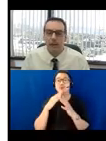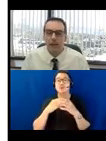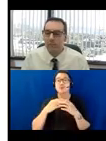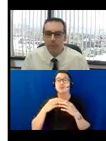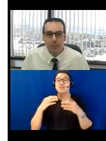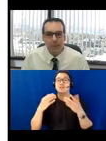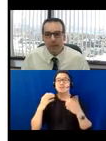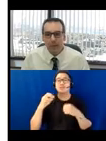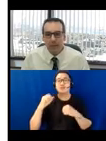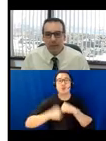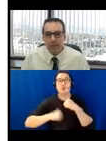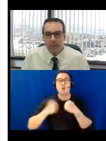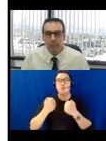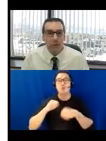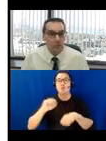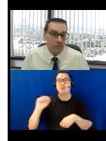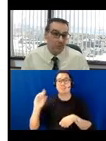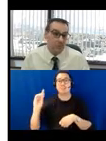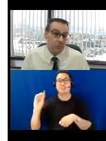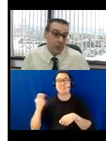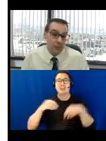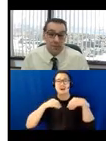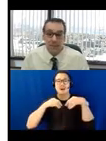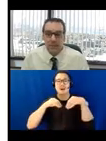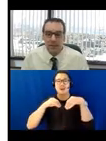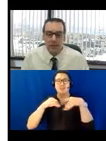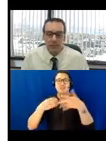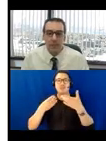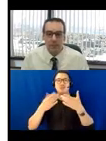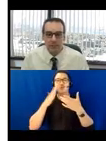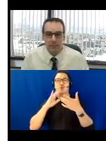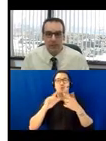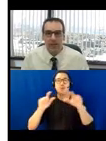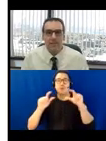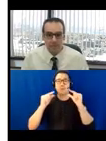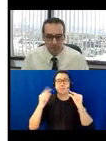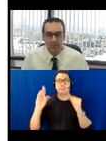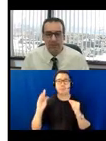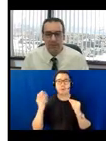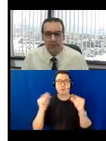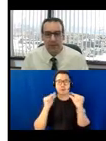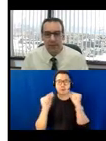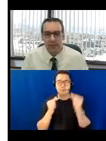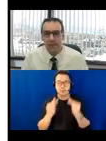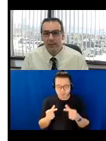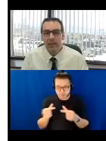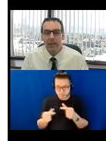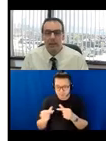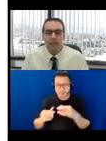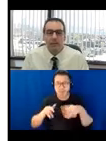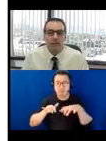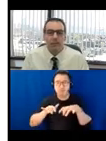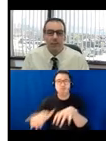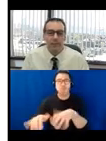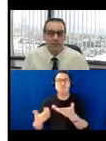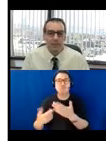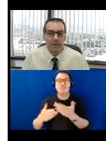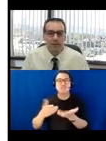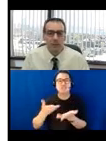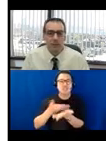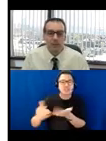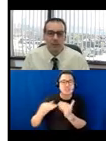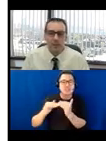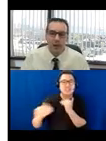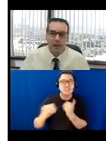the appropriate types of bricks could be considered that. Cement and other remedies